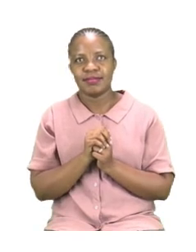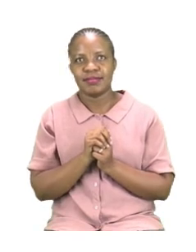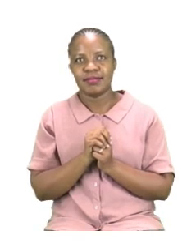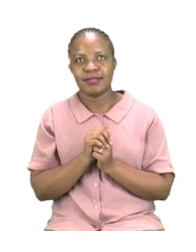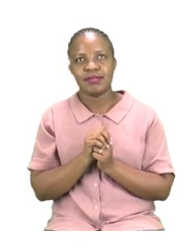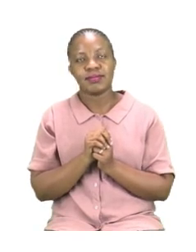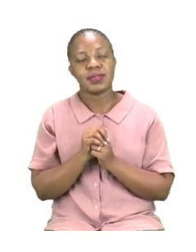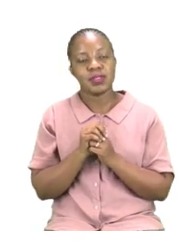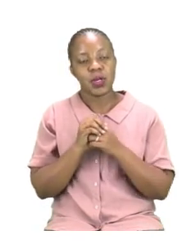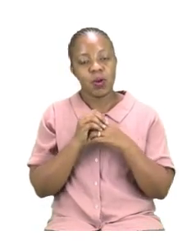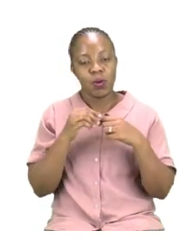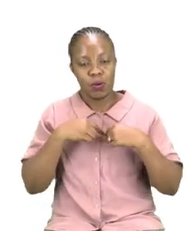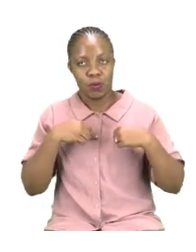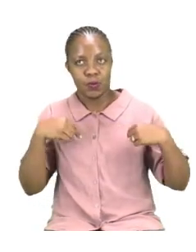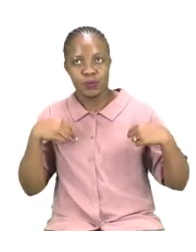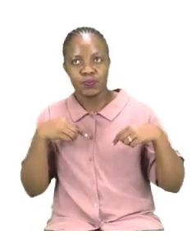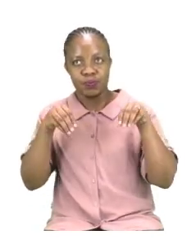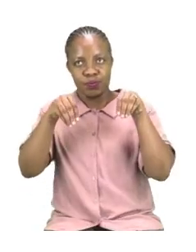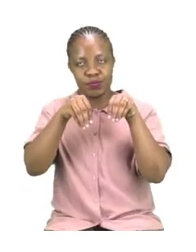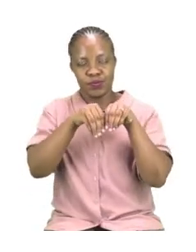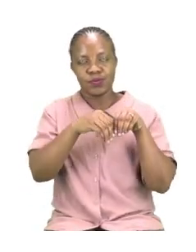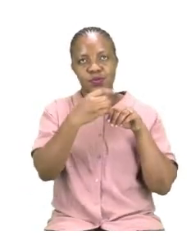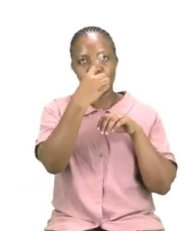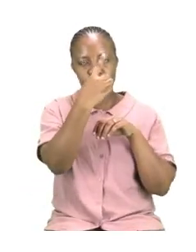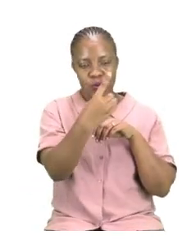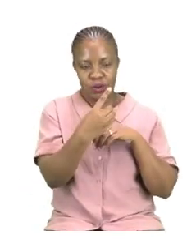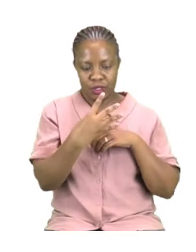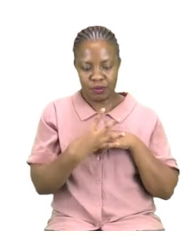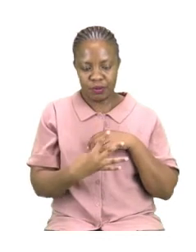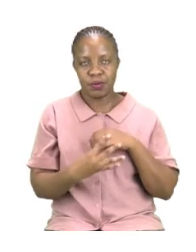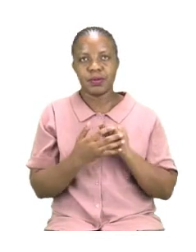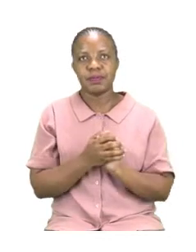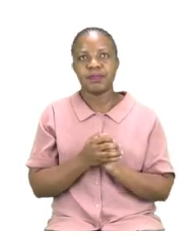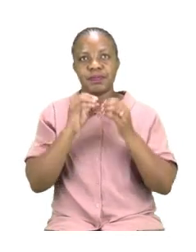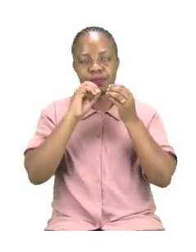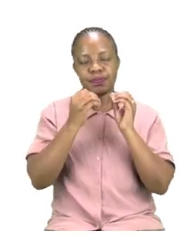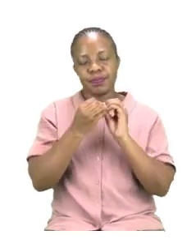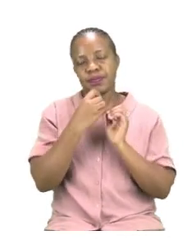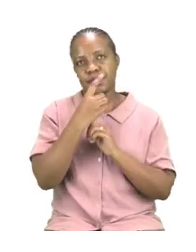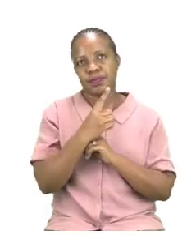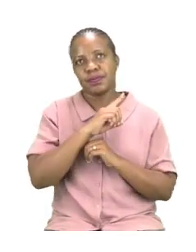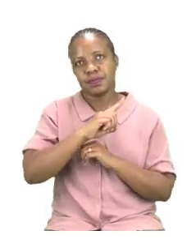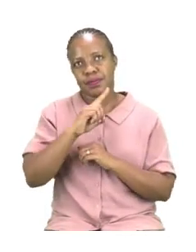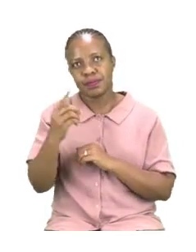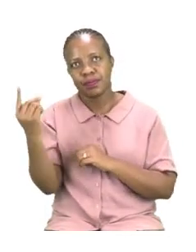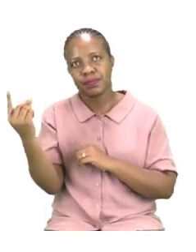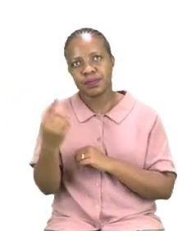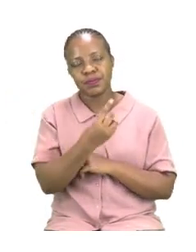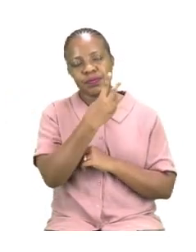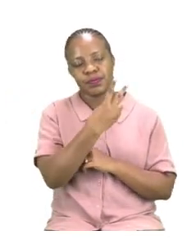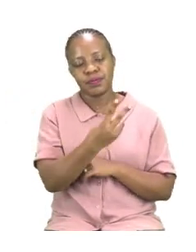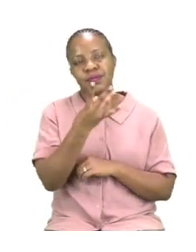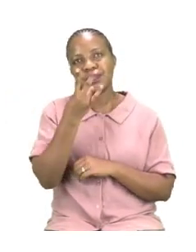together. So let us take a look at number one. Number one says teacher bought 27